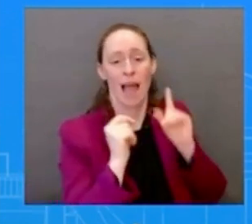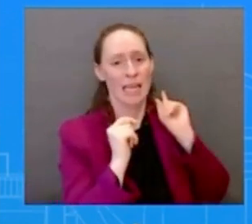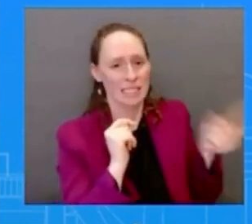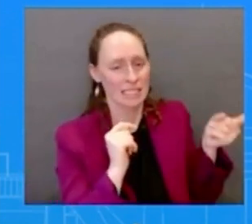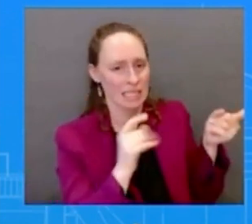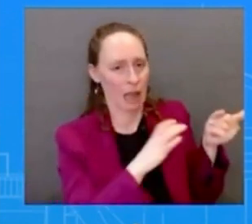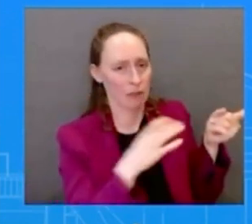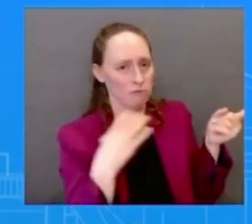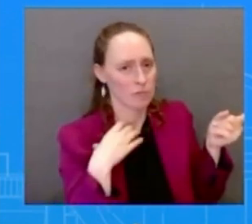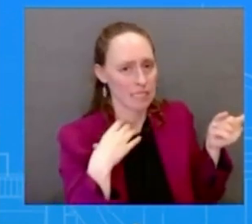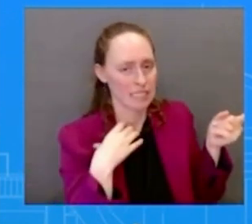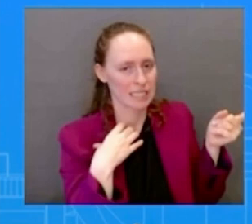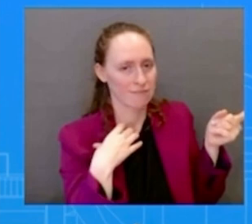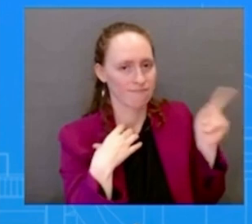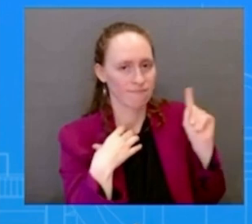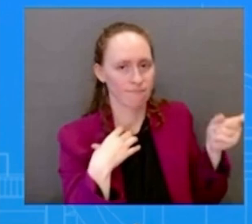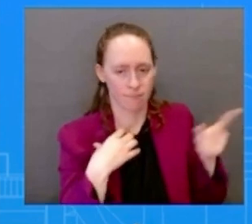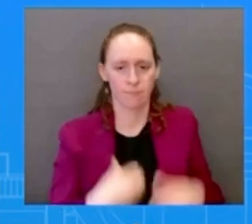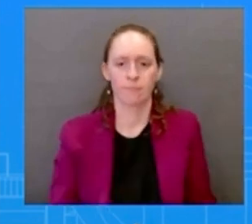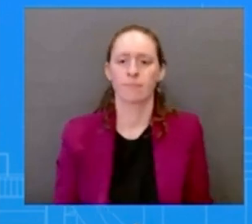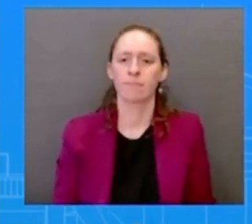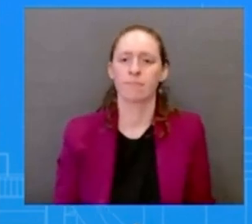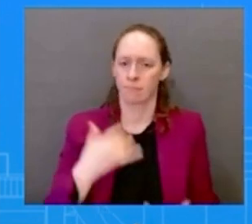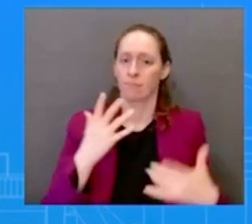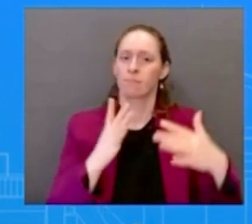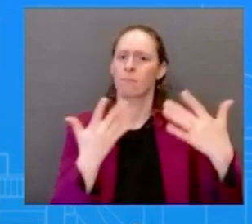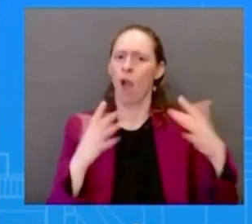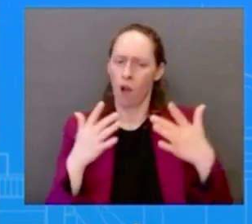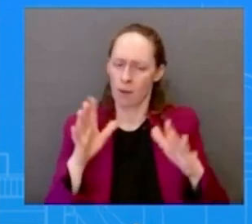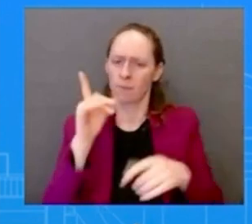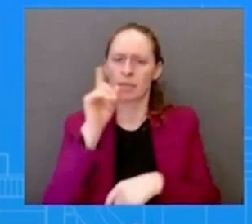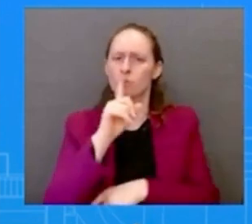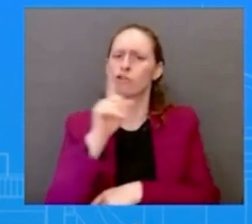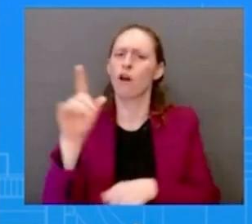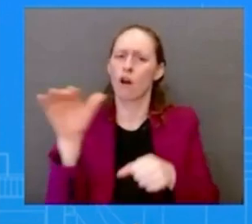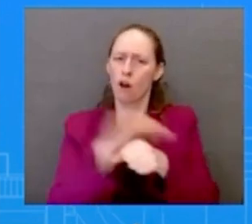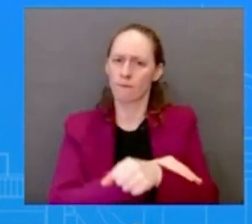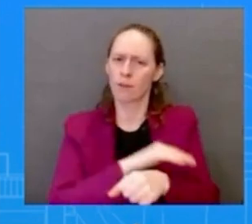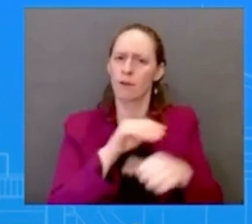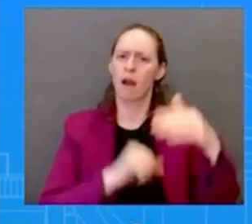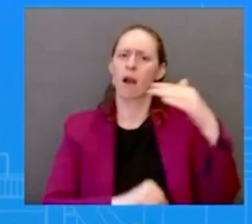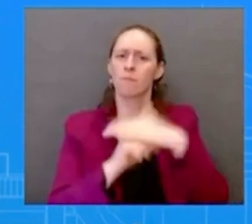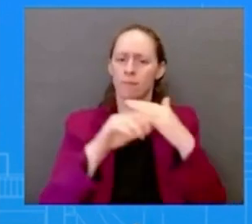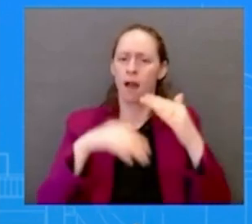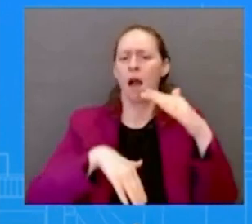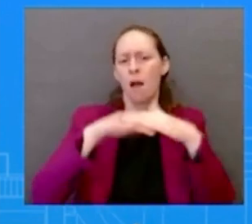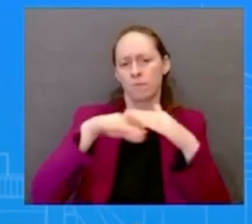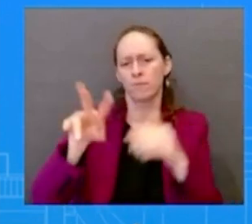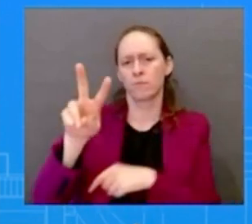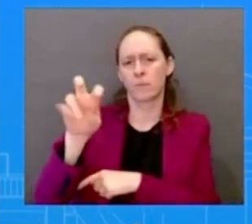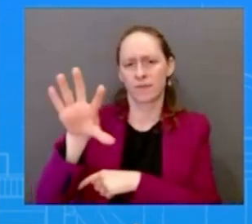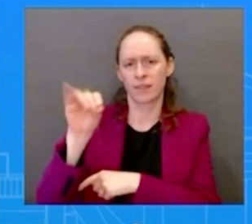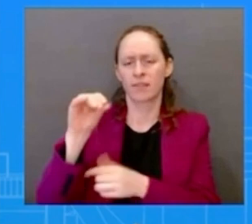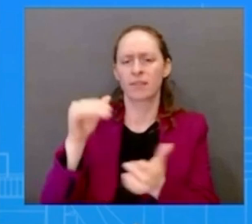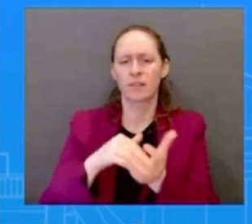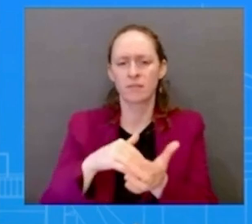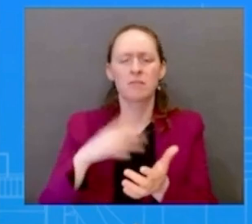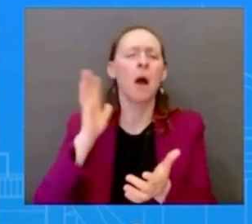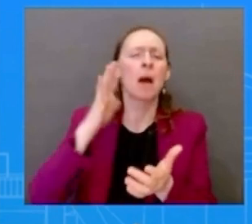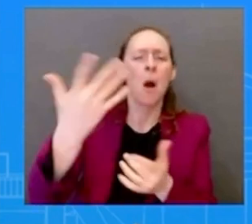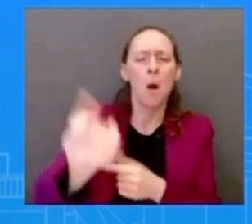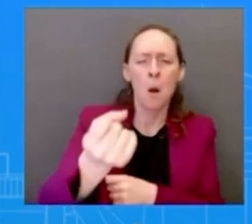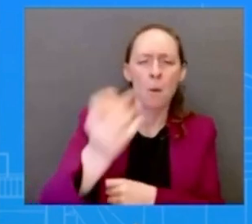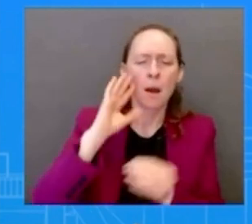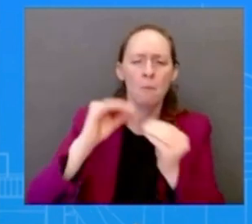we have we have more more to say on the specific regulatory changes in the next few days i'm not going to get ahead of of uh what the